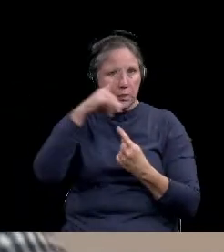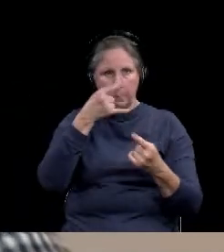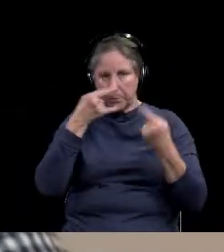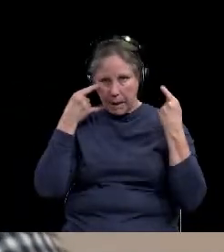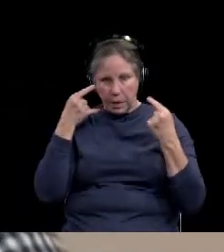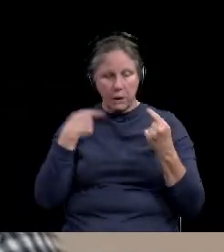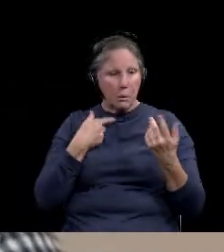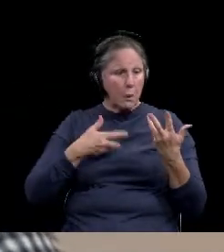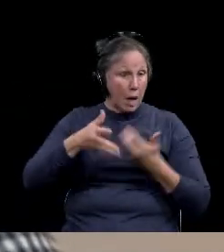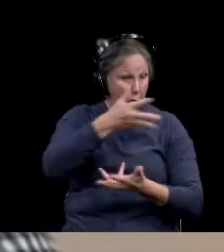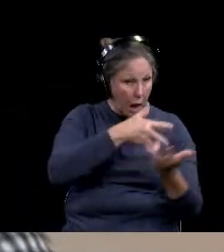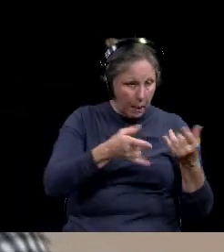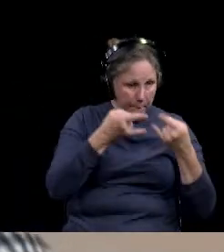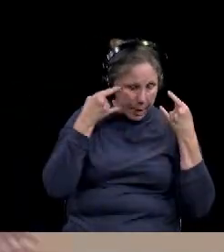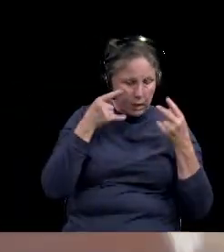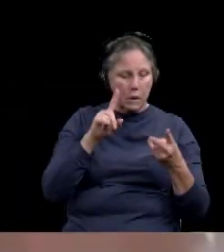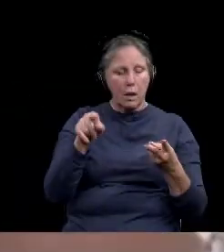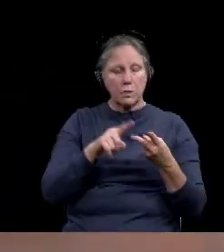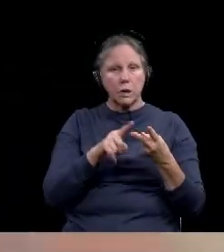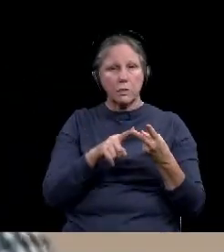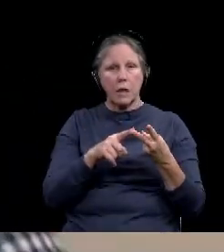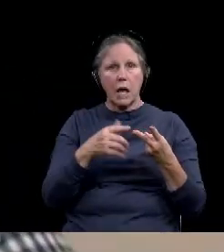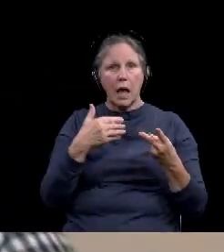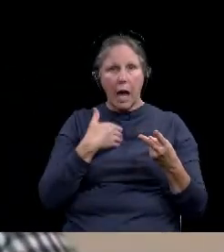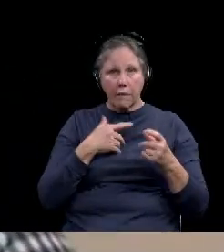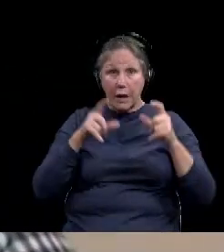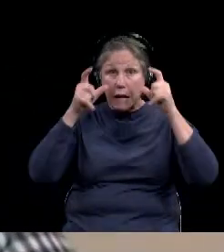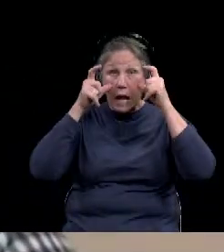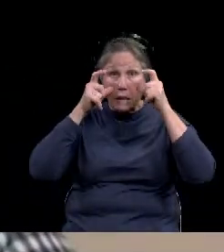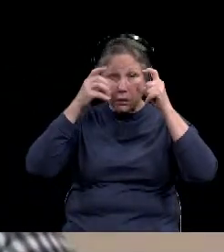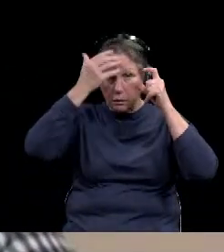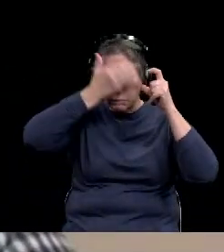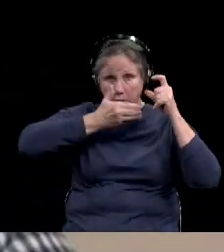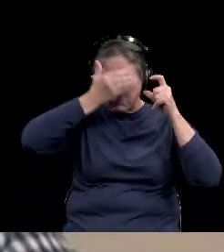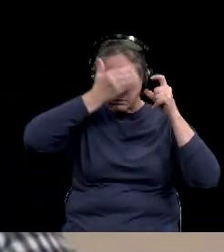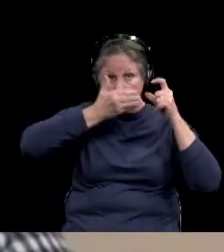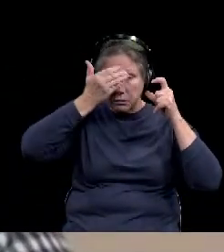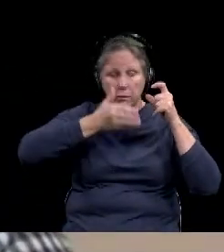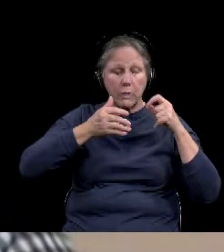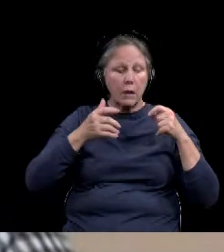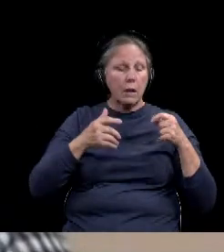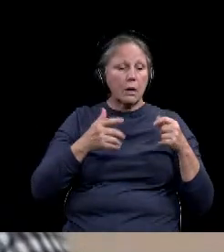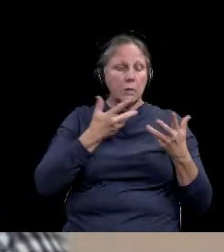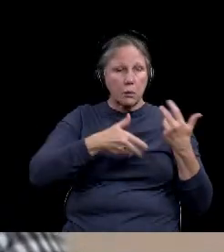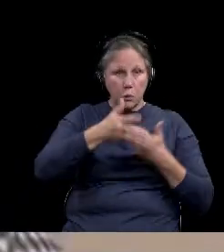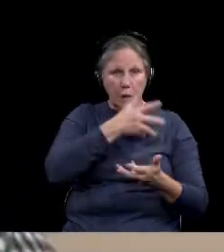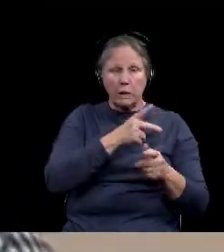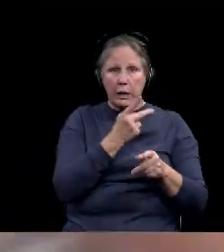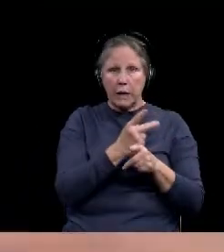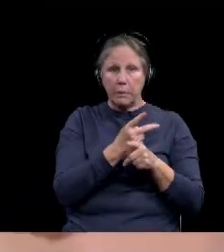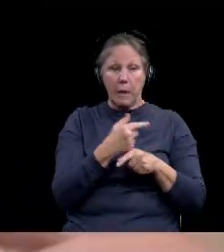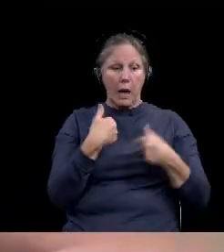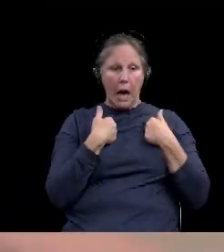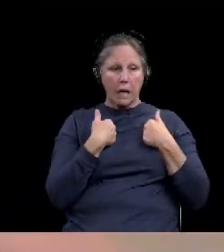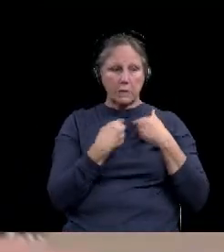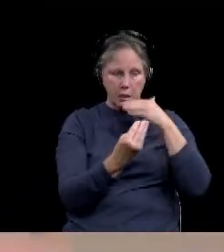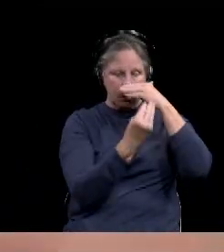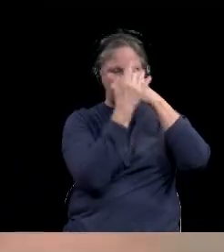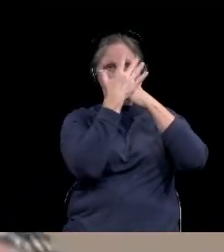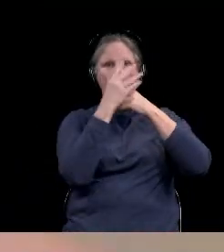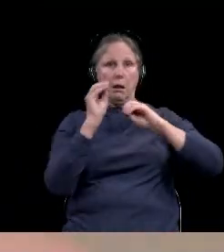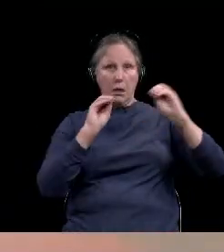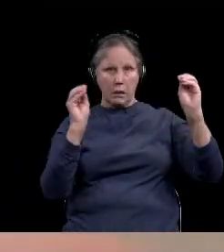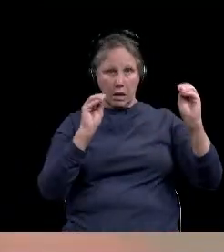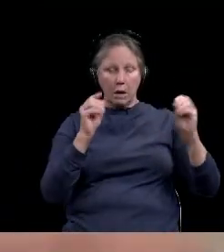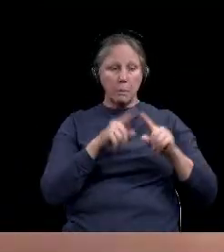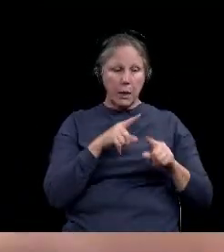anytime we're around patients. We're also wearing, um, glasses, um, around each patient. So to keep us from getting sick from the patients,